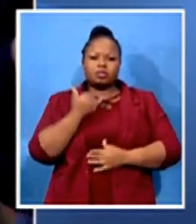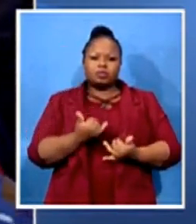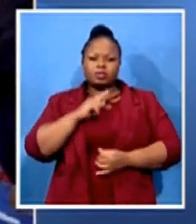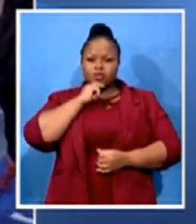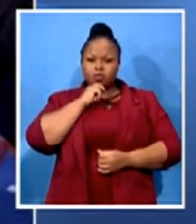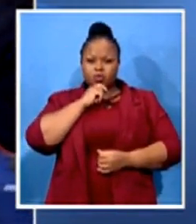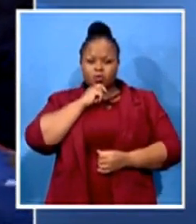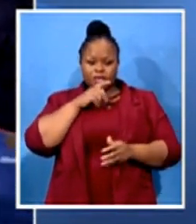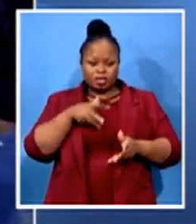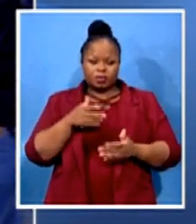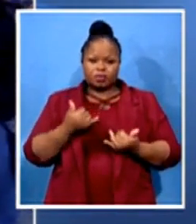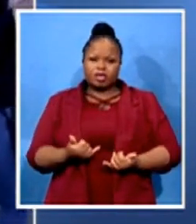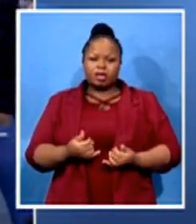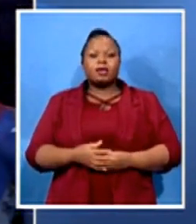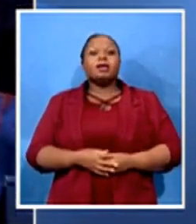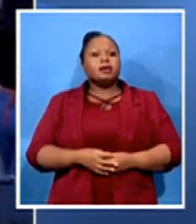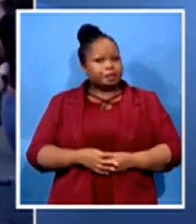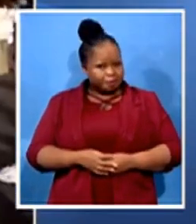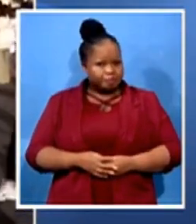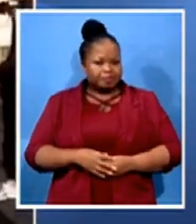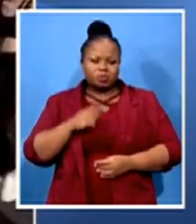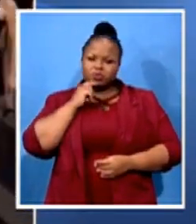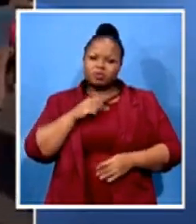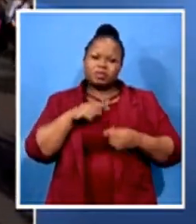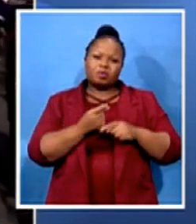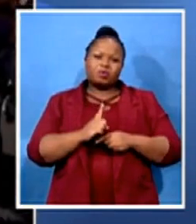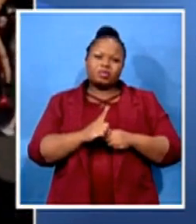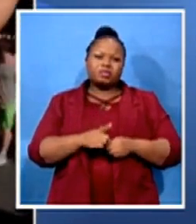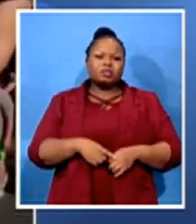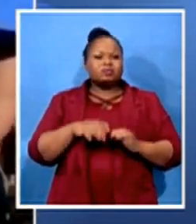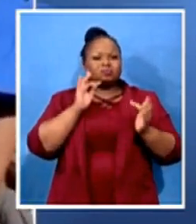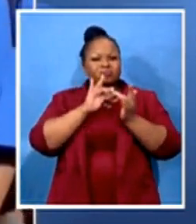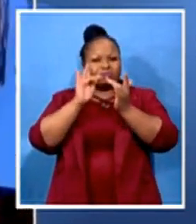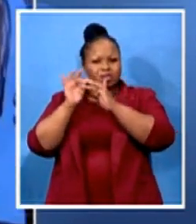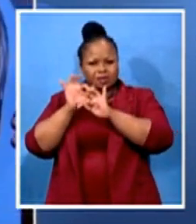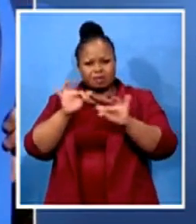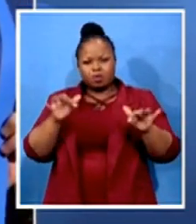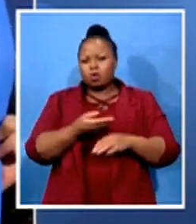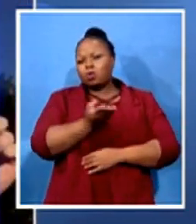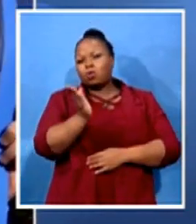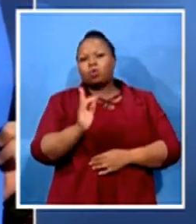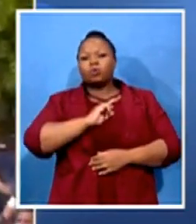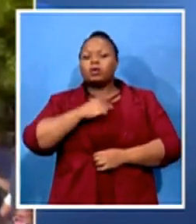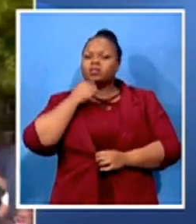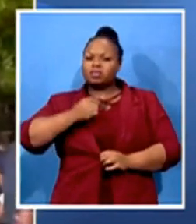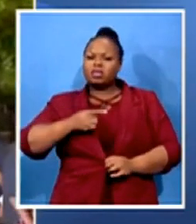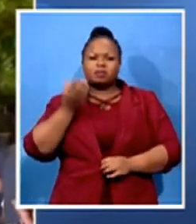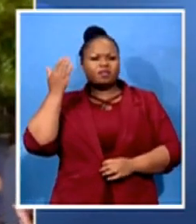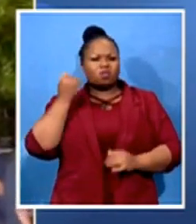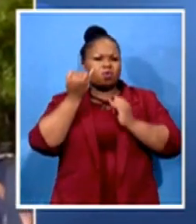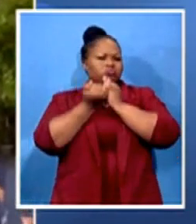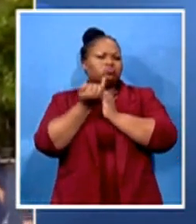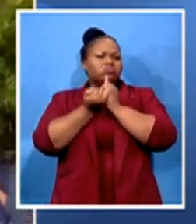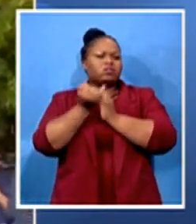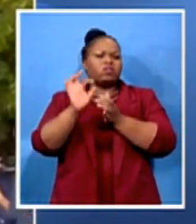was about reaching out. He was saying that he contested elections as a proud